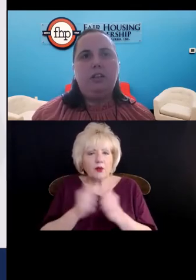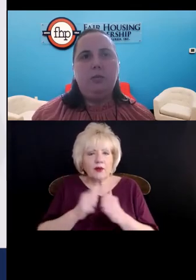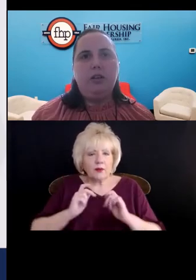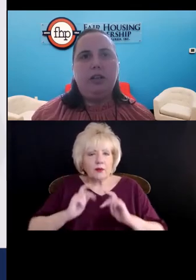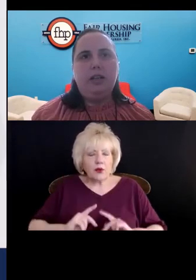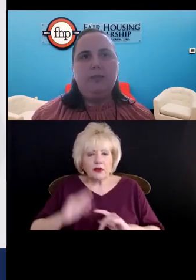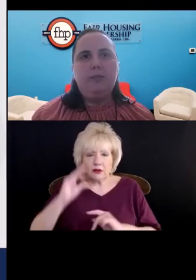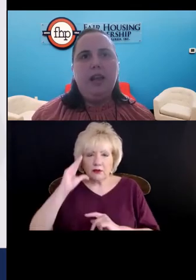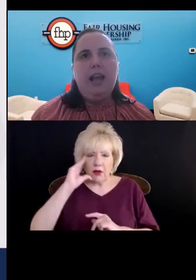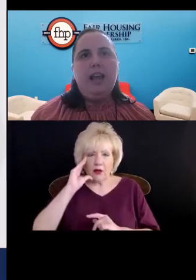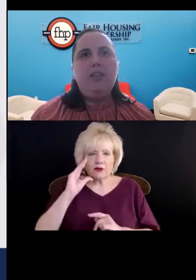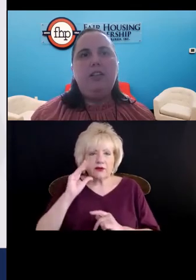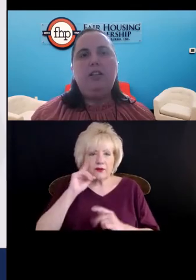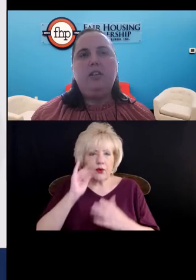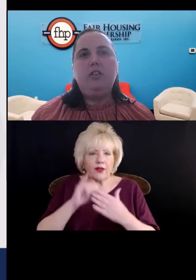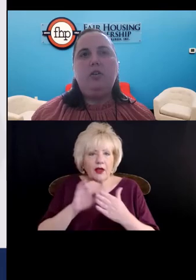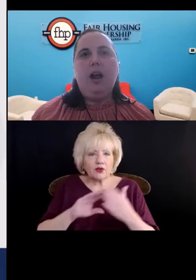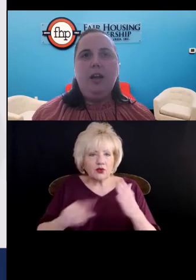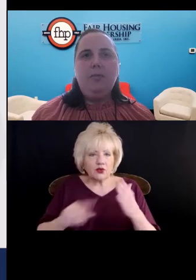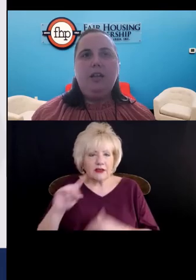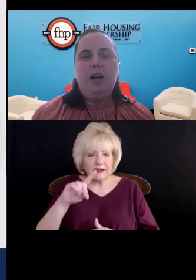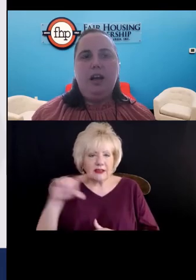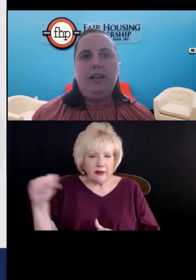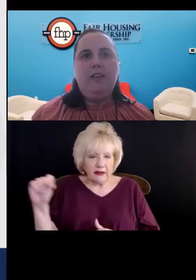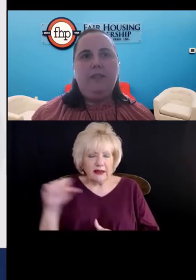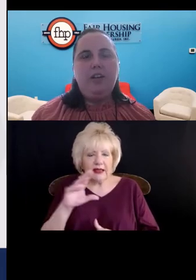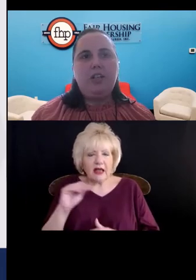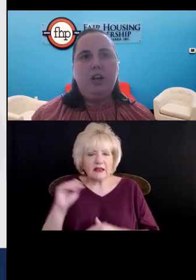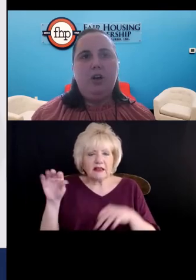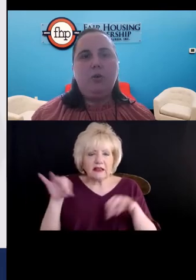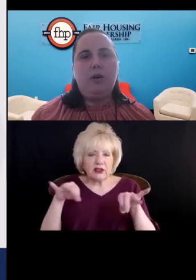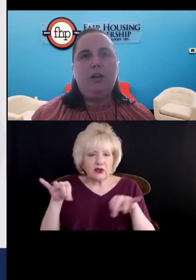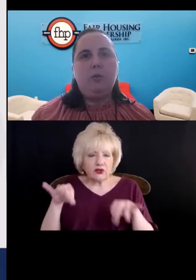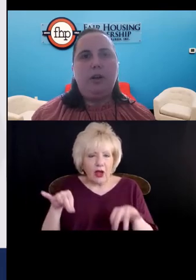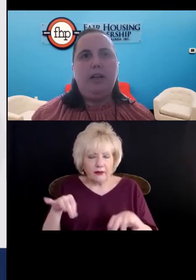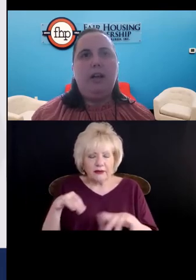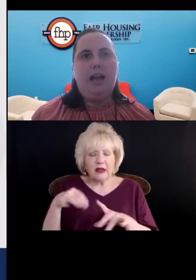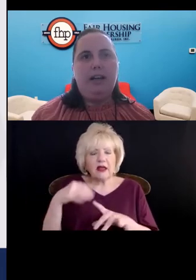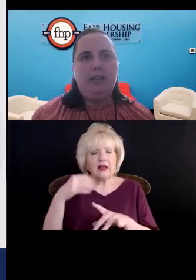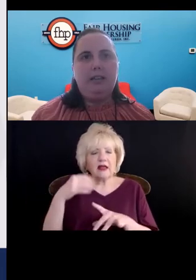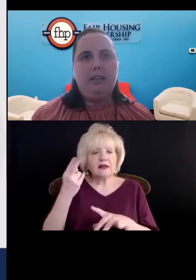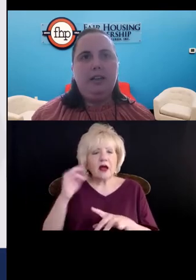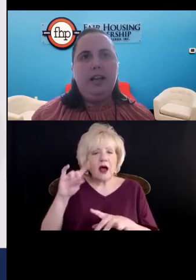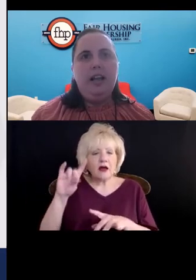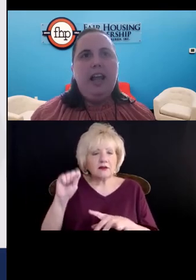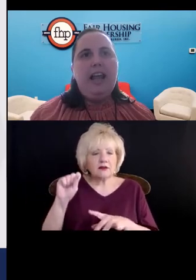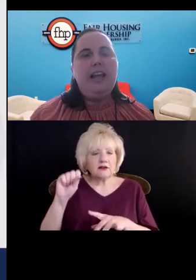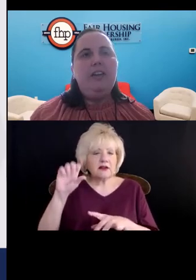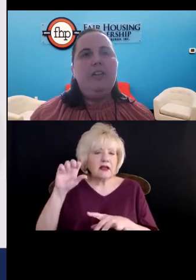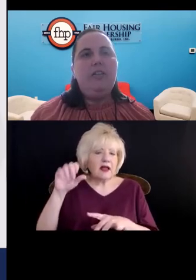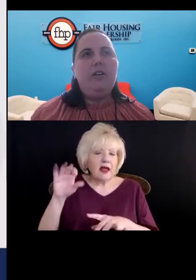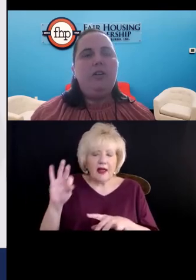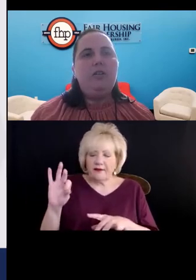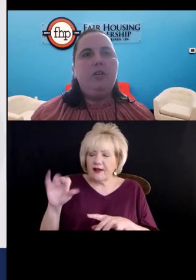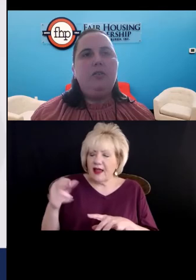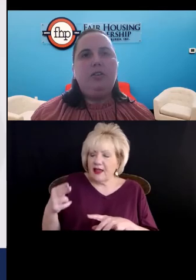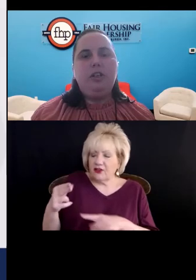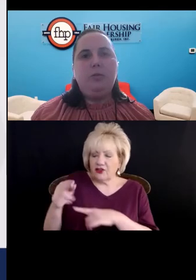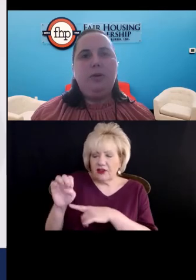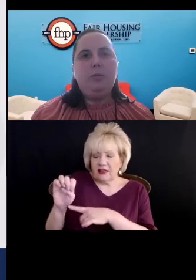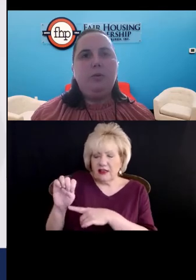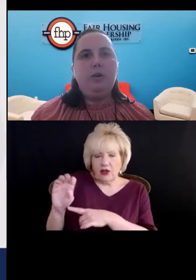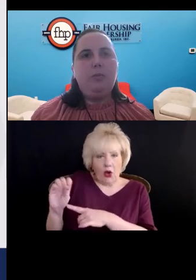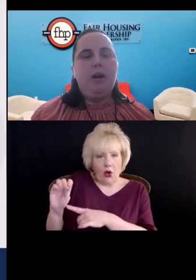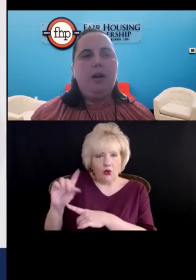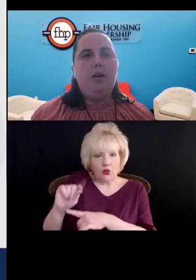the student's disability. And this is described in HUD's FHEO 2020 guidance. And the University